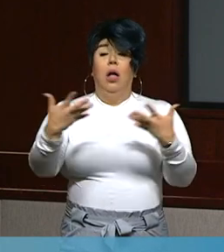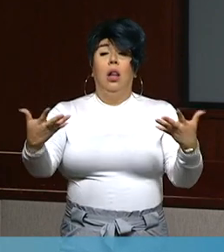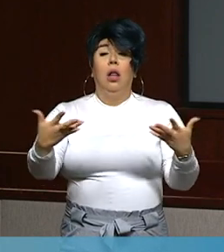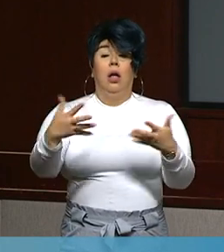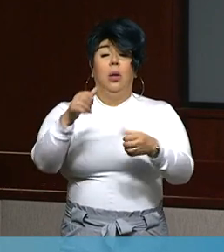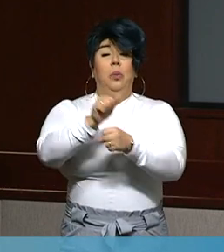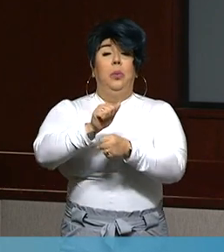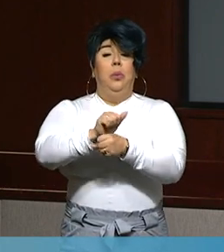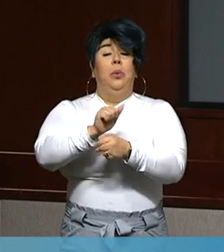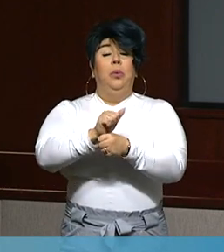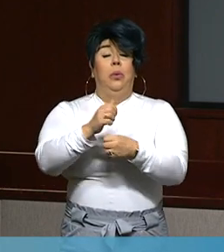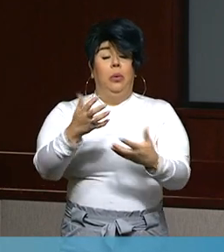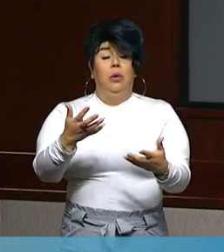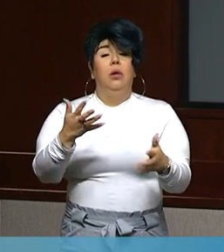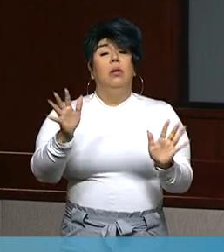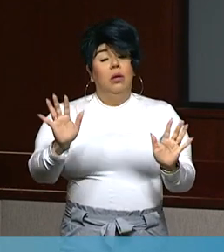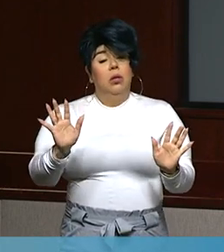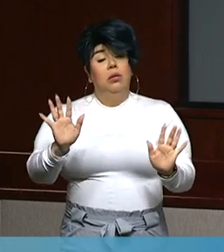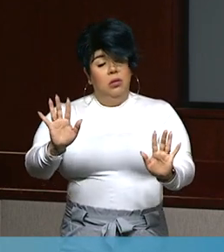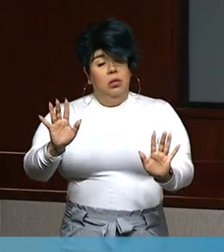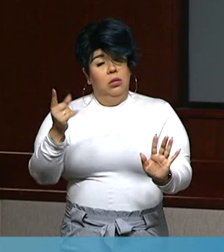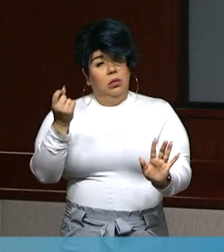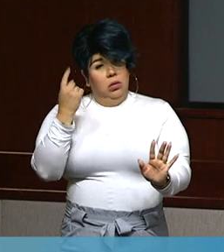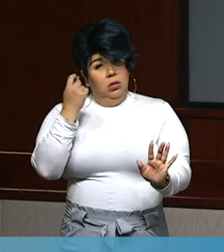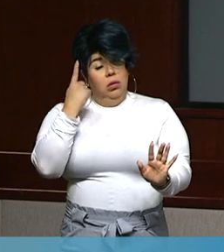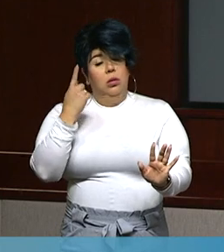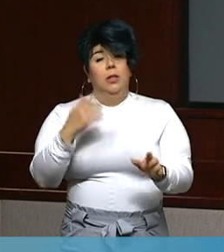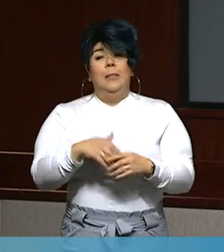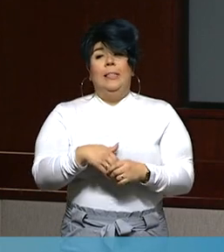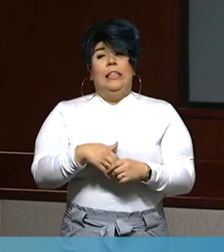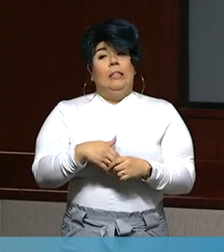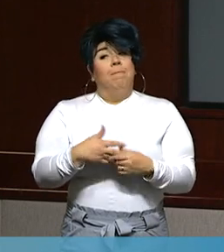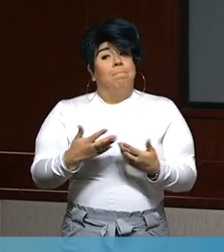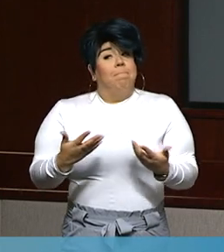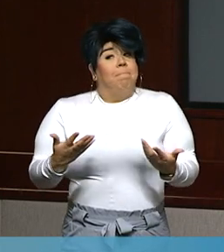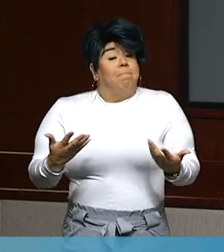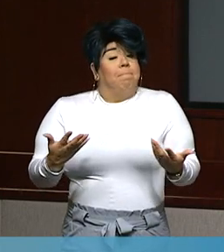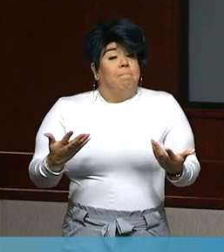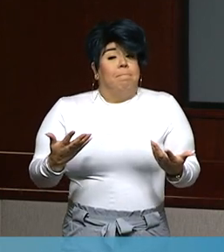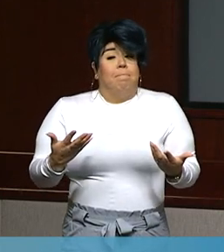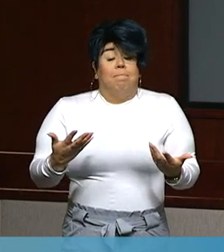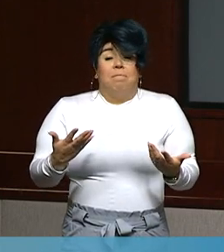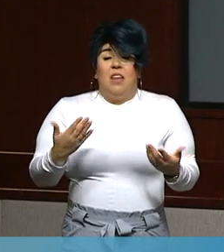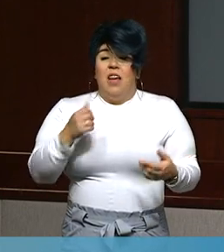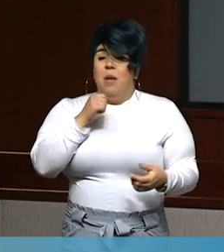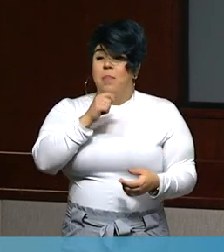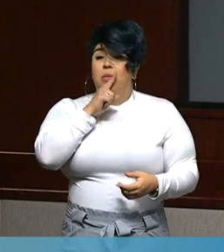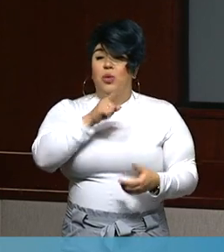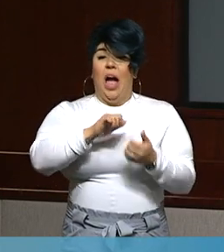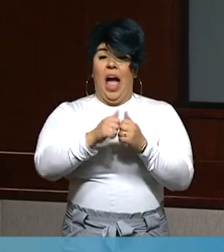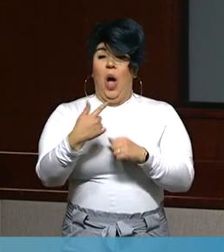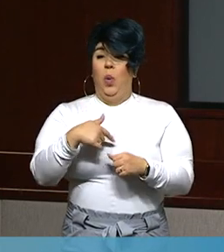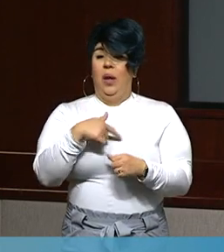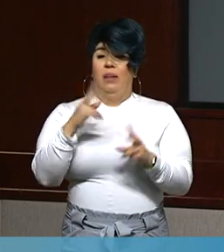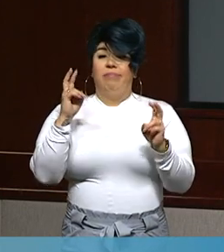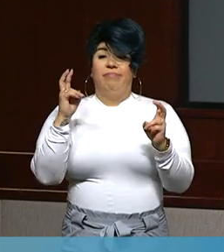But, you know, at the end of the day, I'm not sure how you effectively enforce